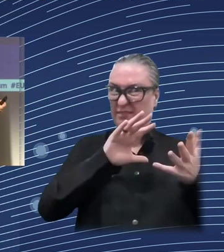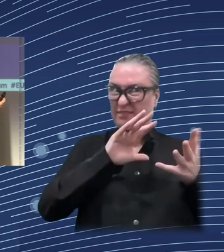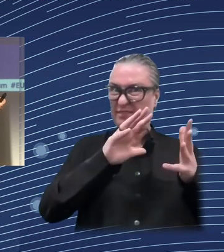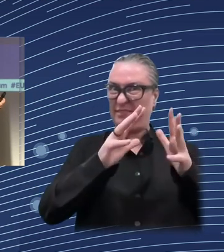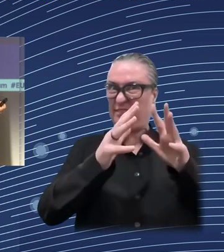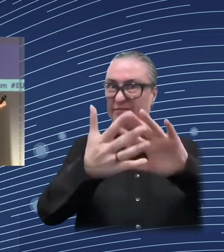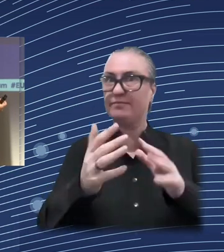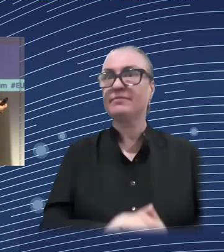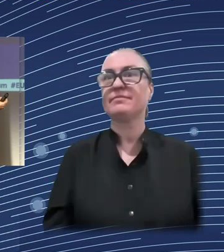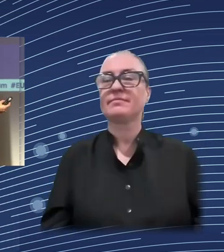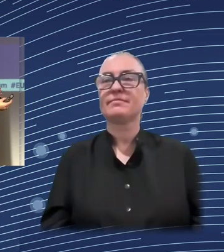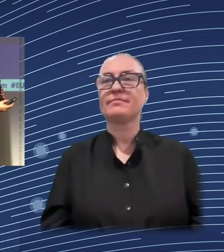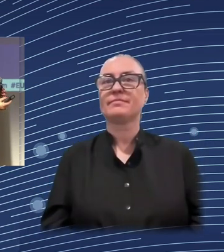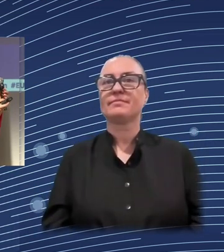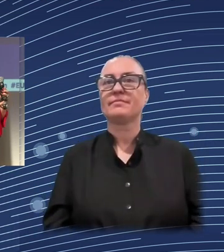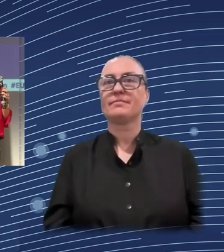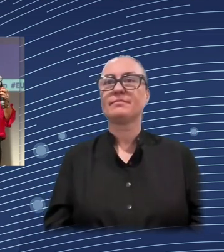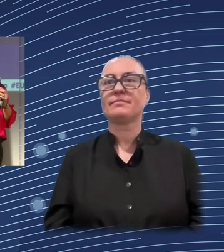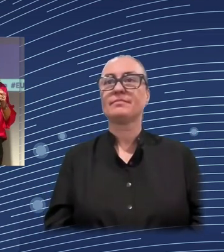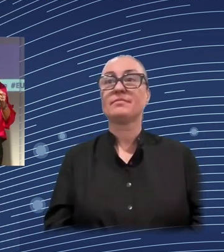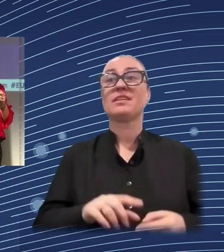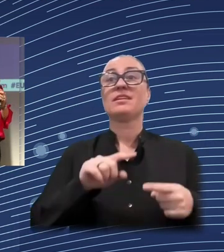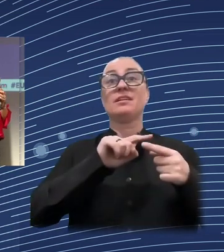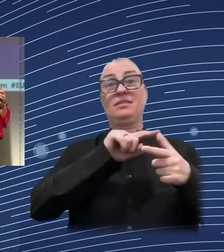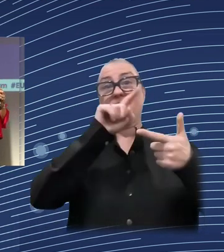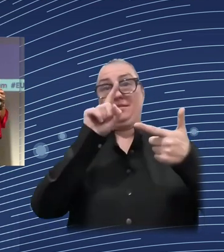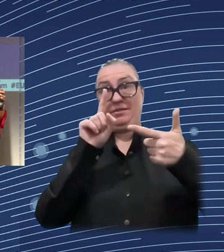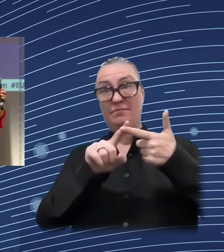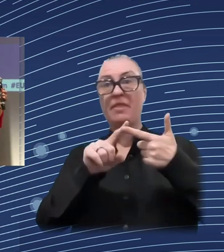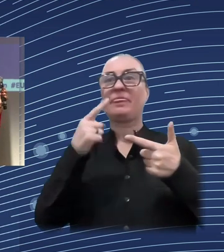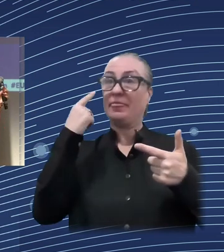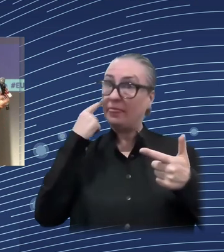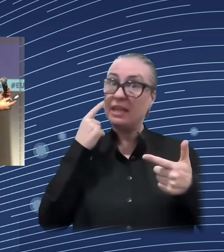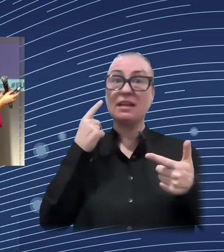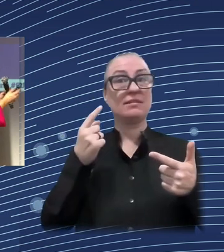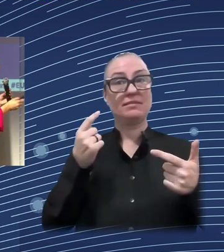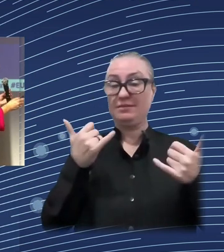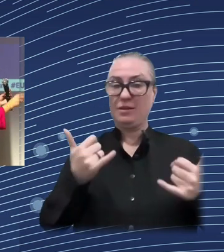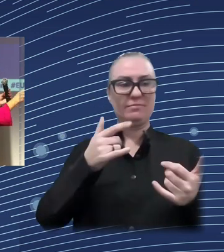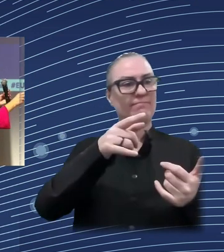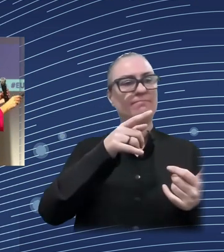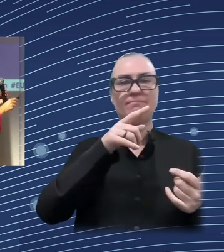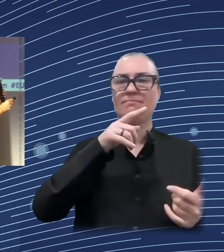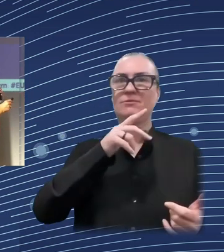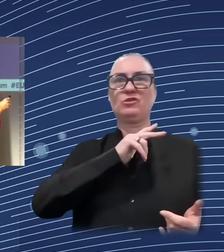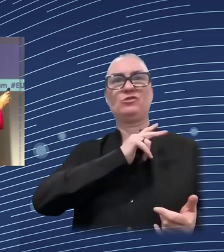Last but not least, I think we really also need to be aware that while we are interested in data,